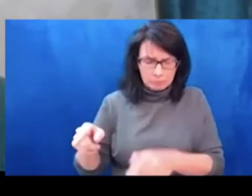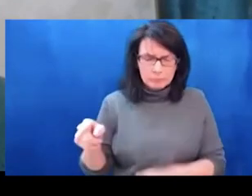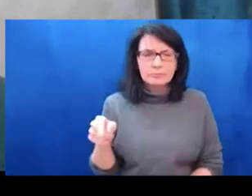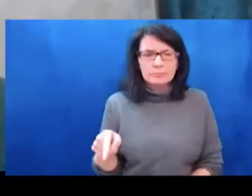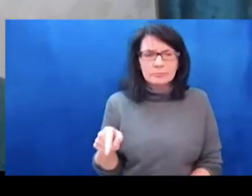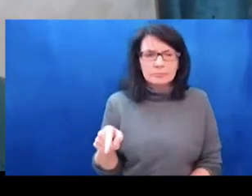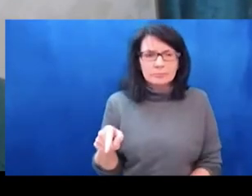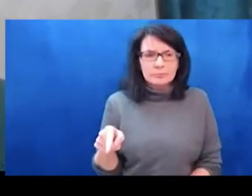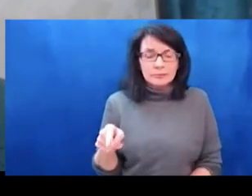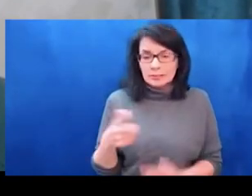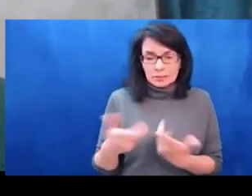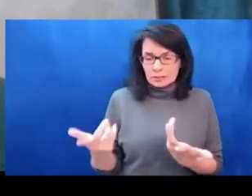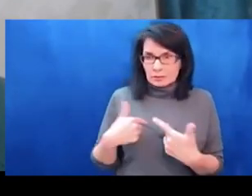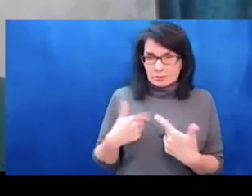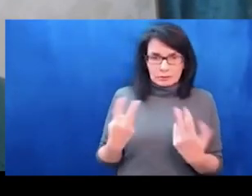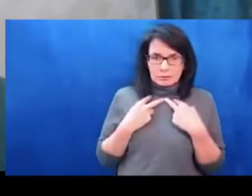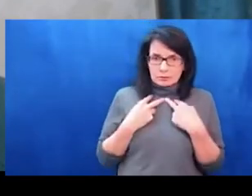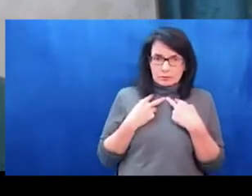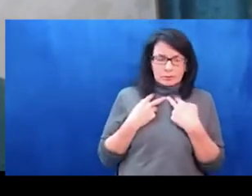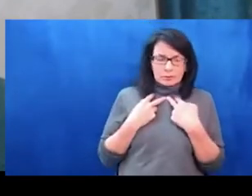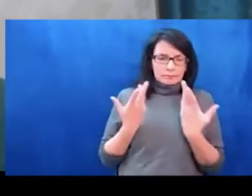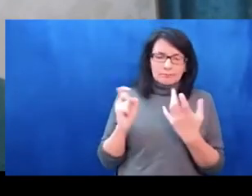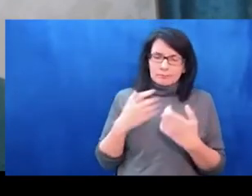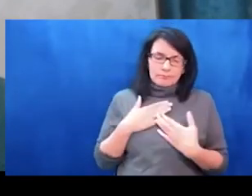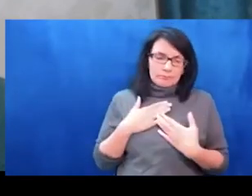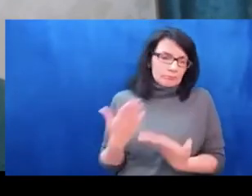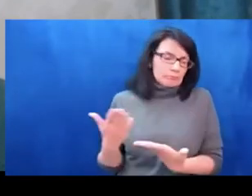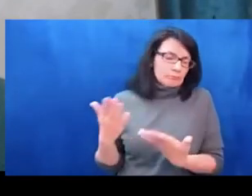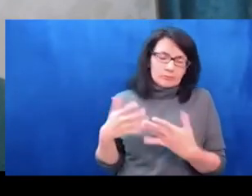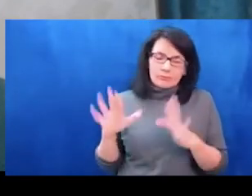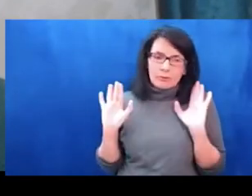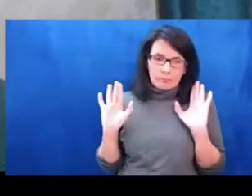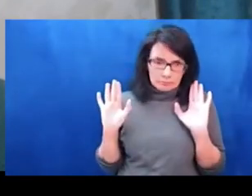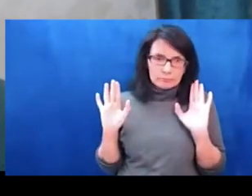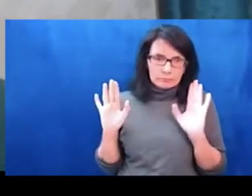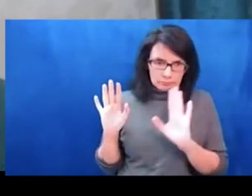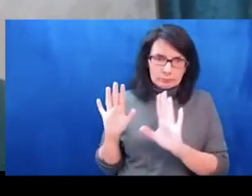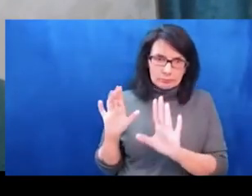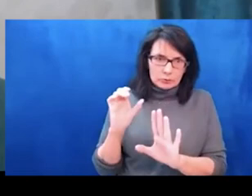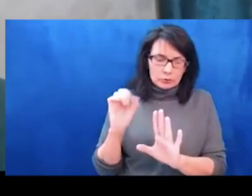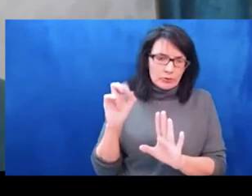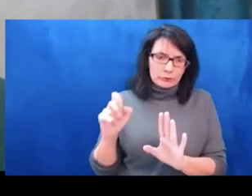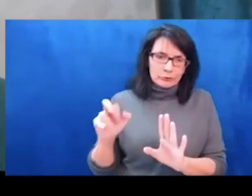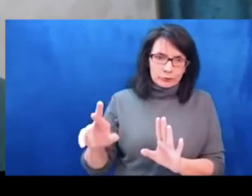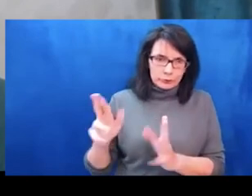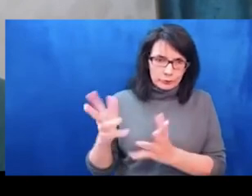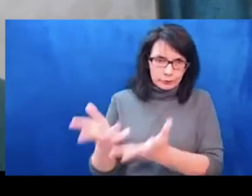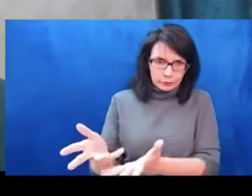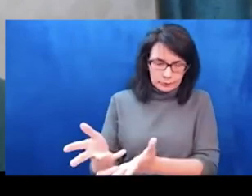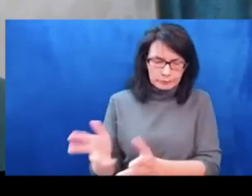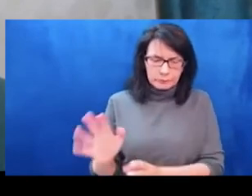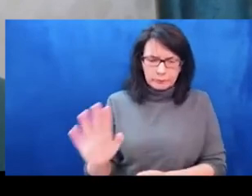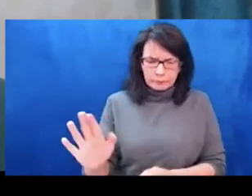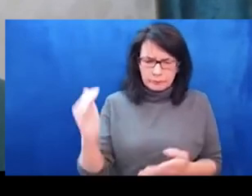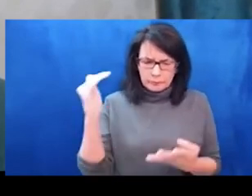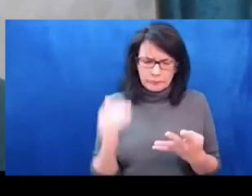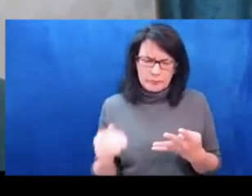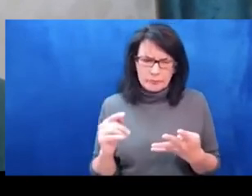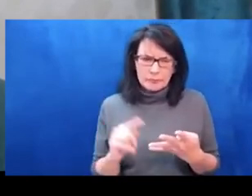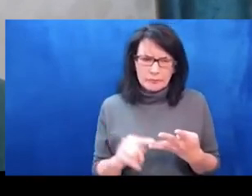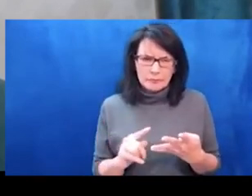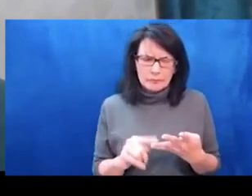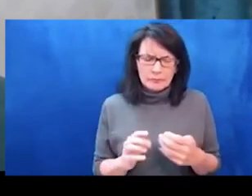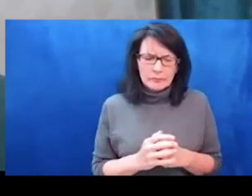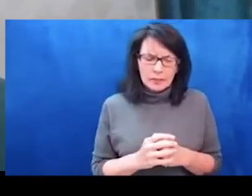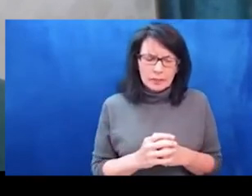civilian infrastructures, including hospitals, schools, water and energy infrastructure. The forcing